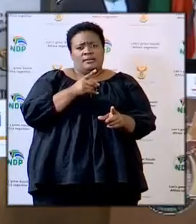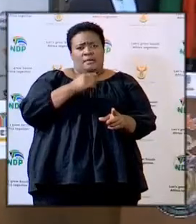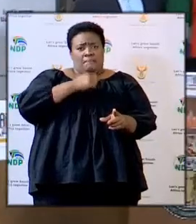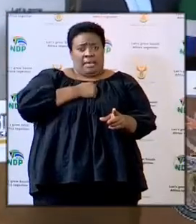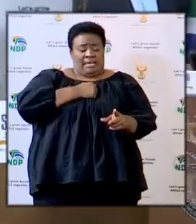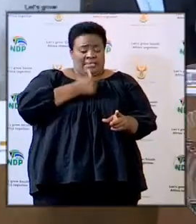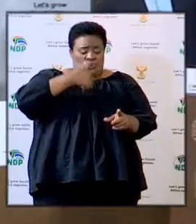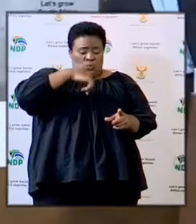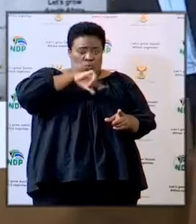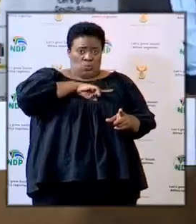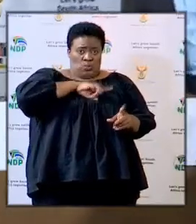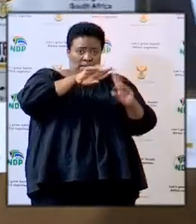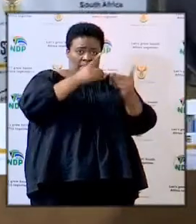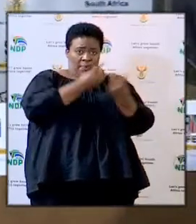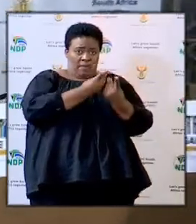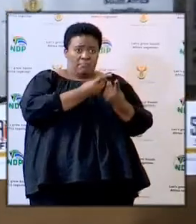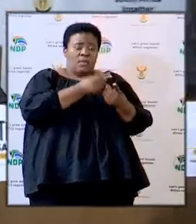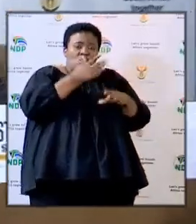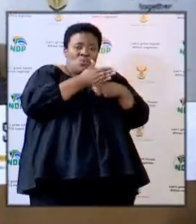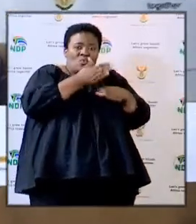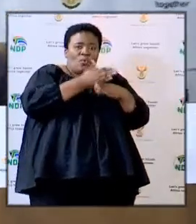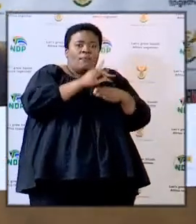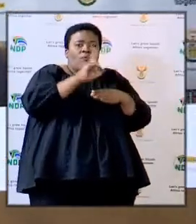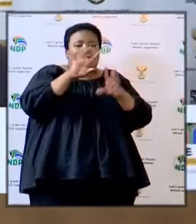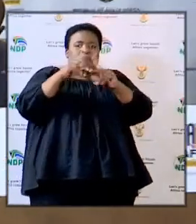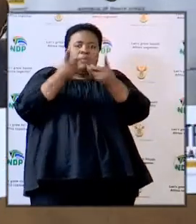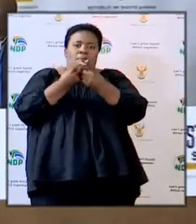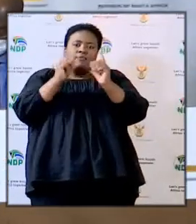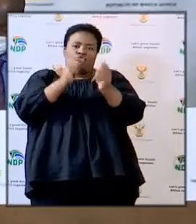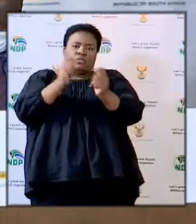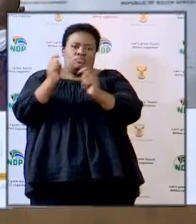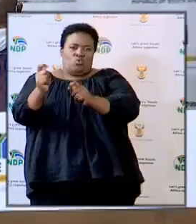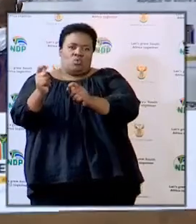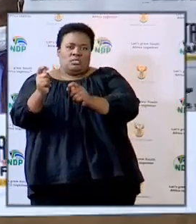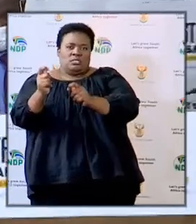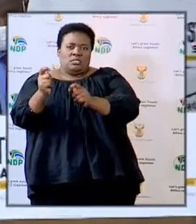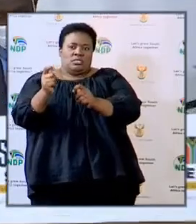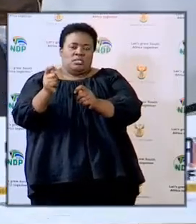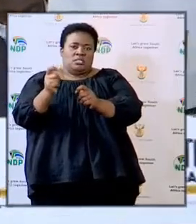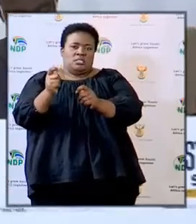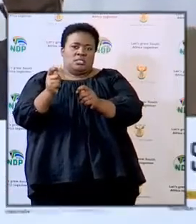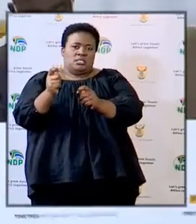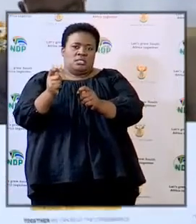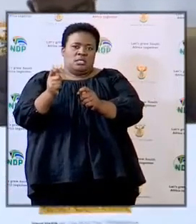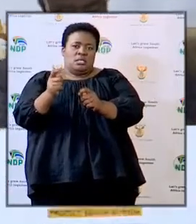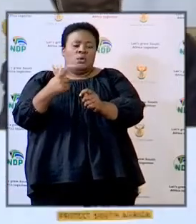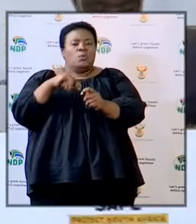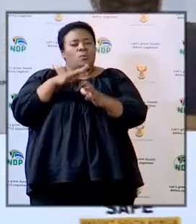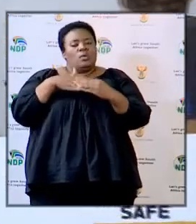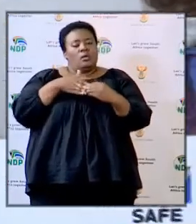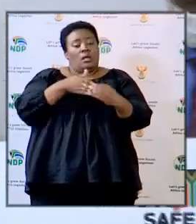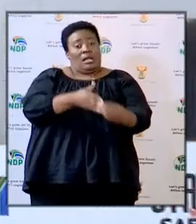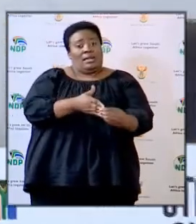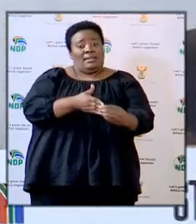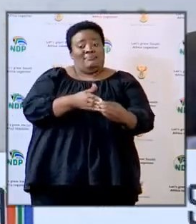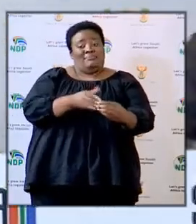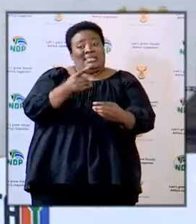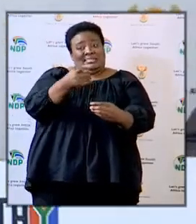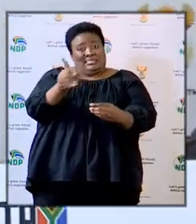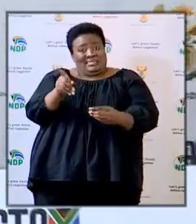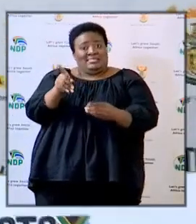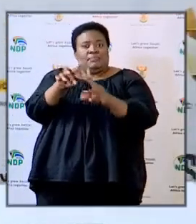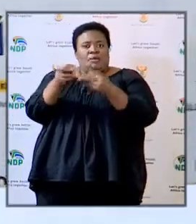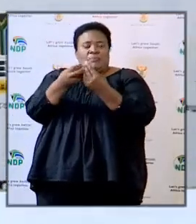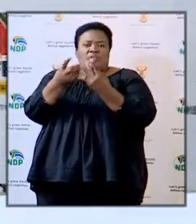as a department we work with the department of transport and are guided by the protocols that